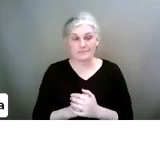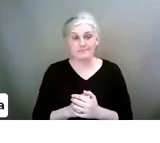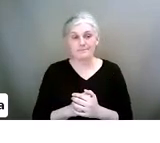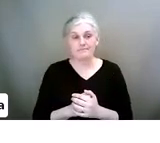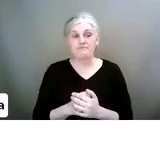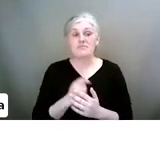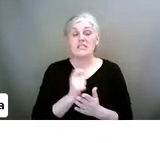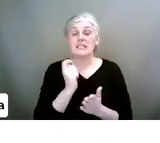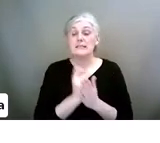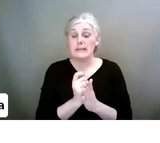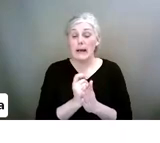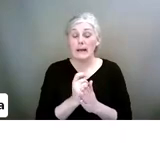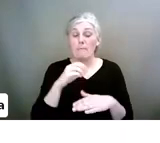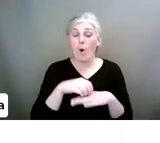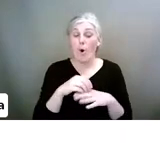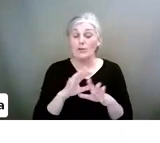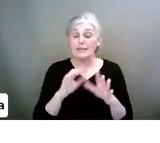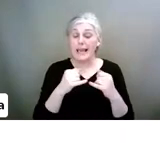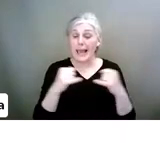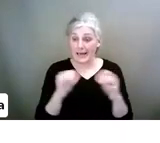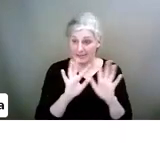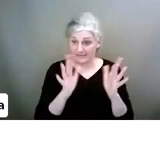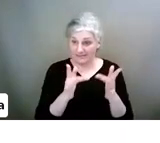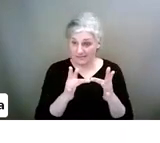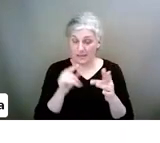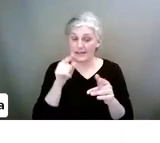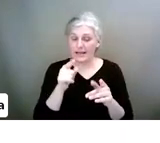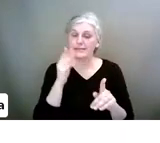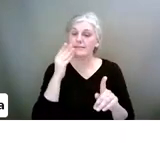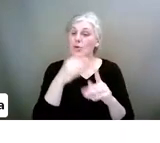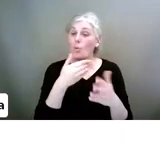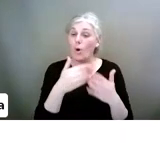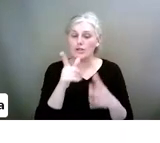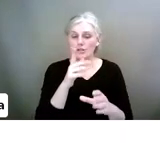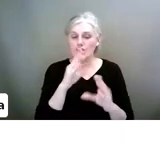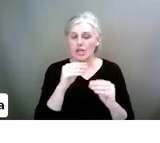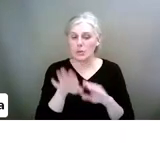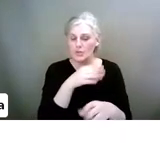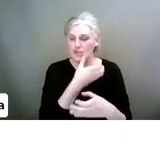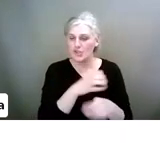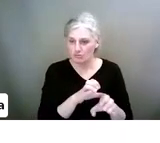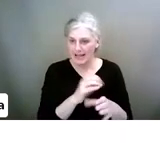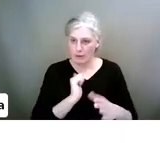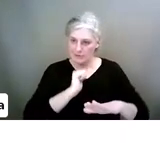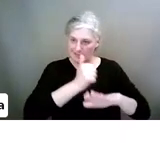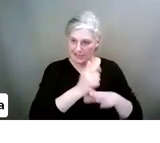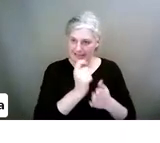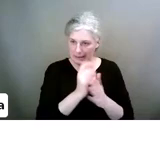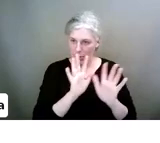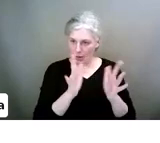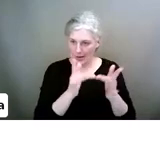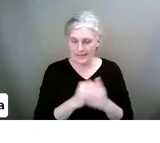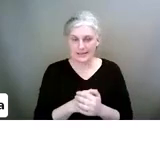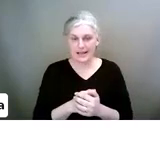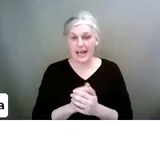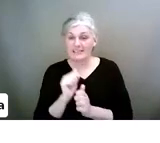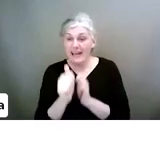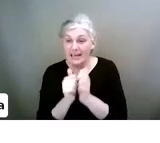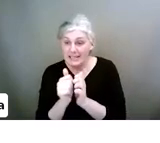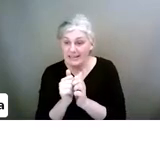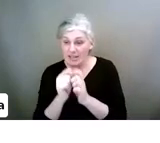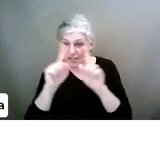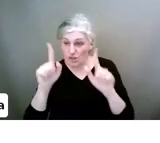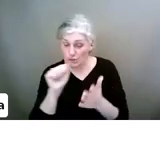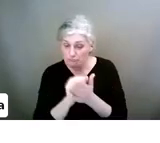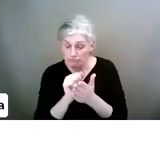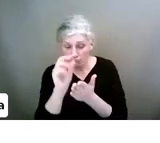is Time Online and it's about talking to kids about time online. And there's an activity sheet here and there's